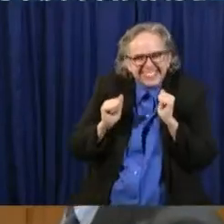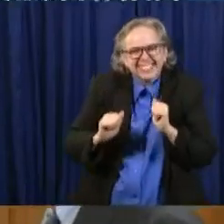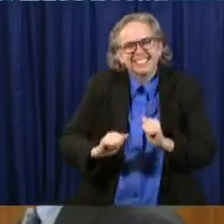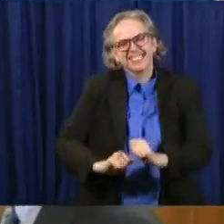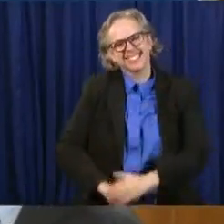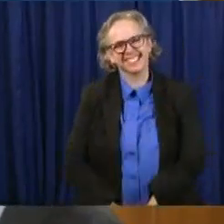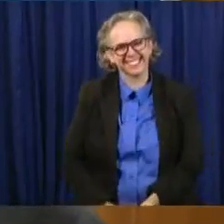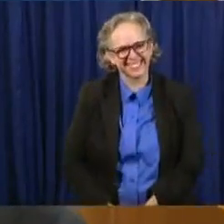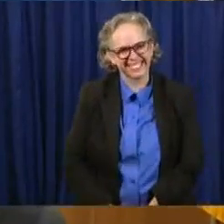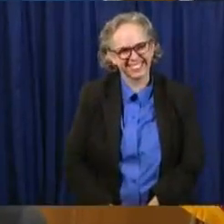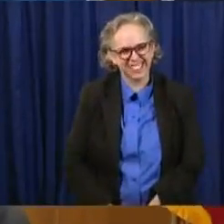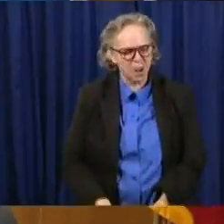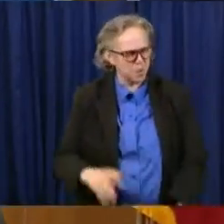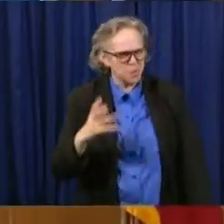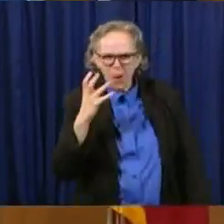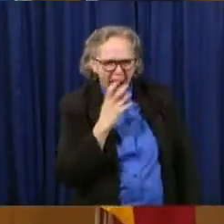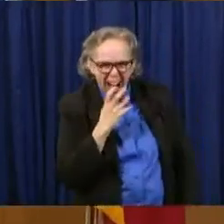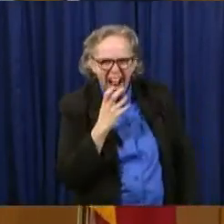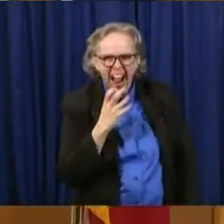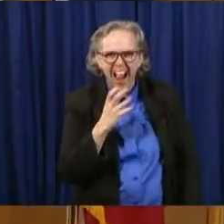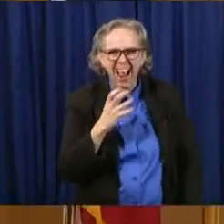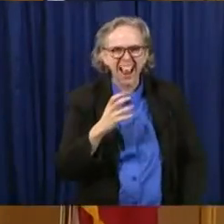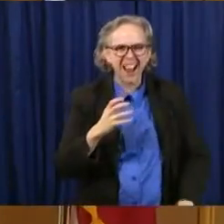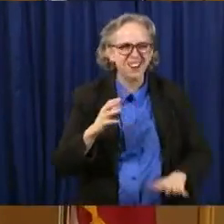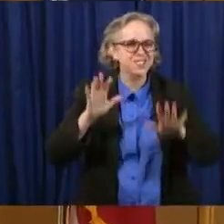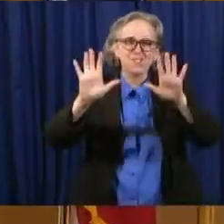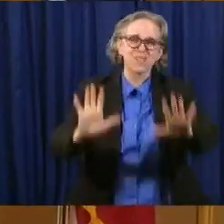Wow. That's a great story.